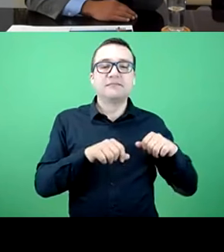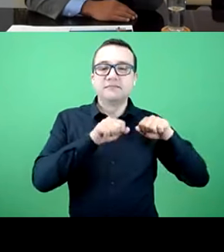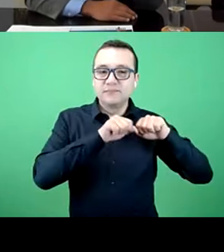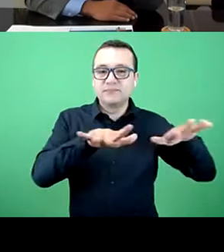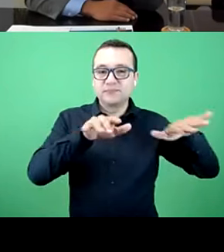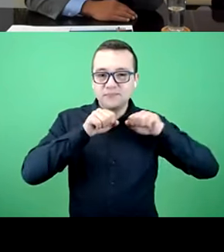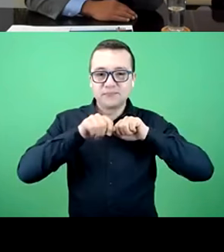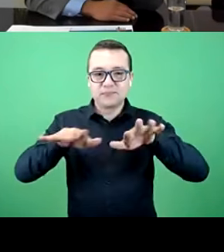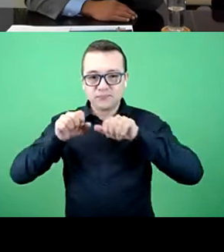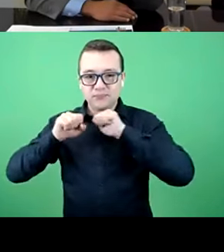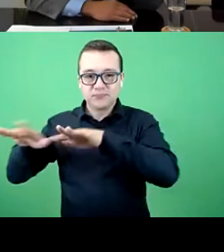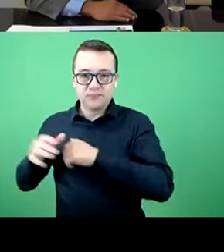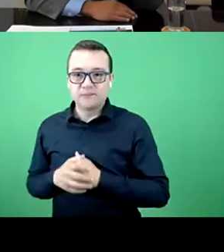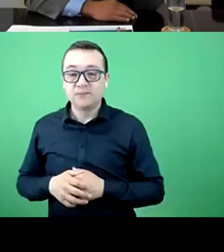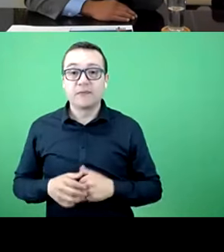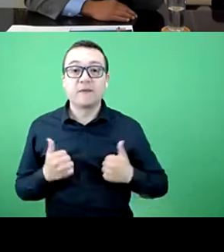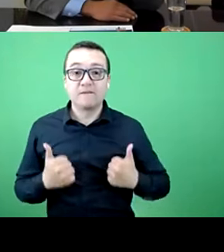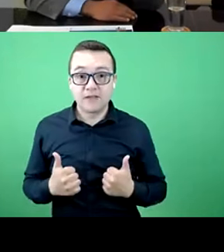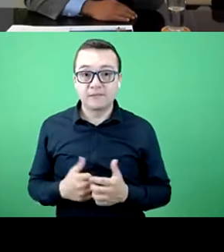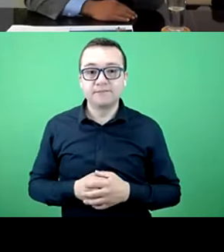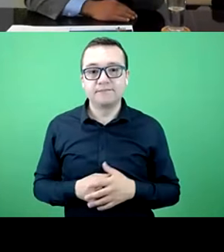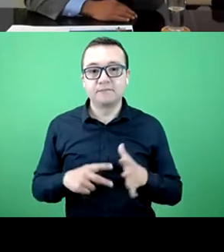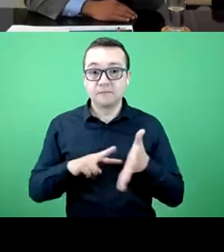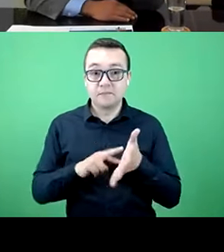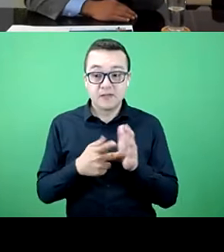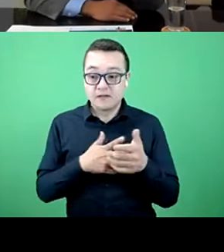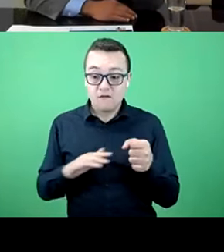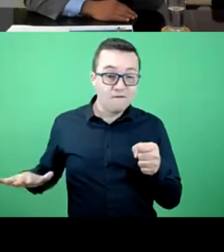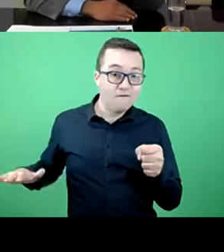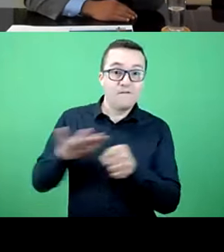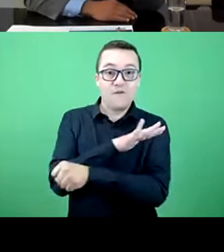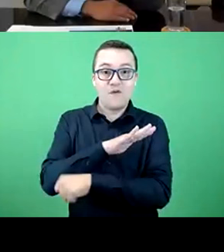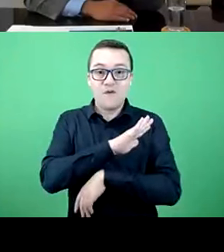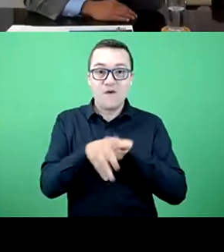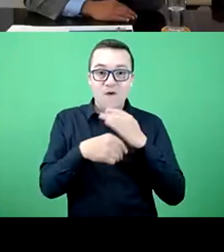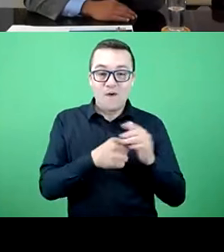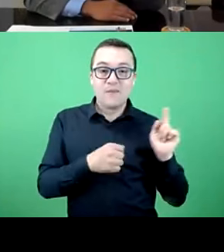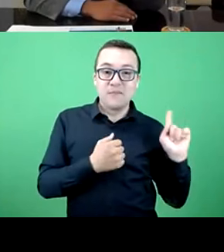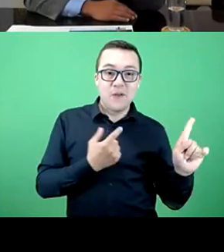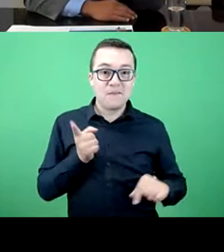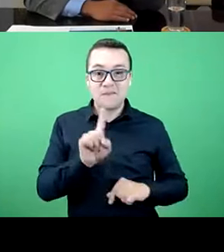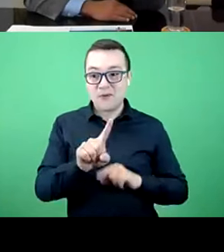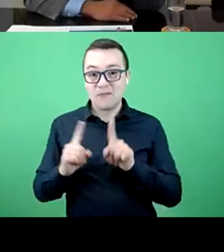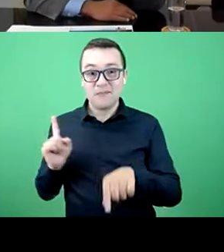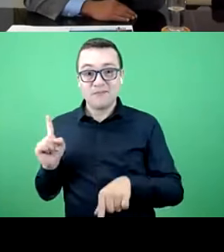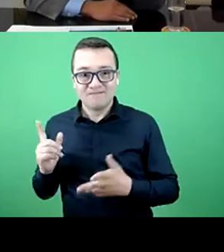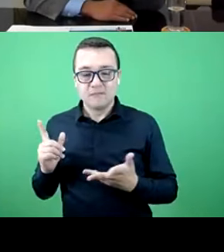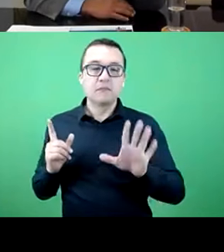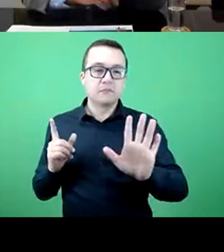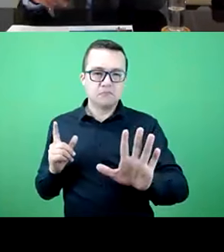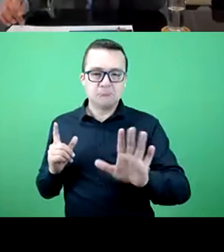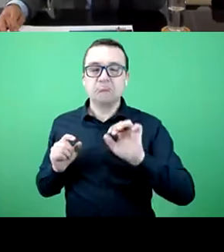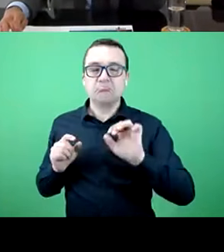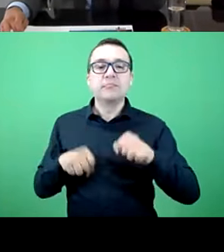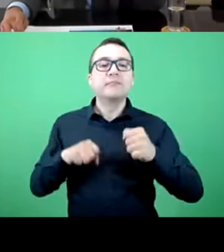other presentations that we have shared in this event. This presentation, this event would not be completed. We